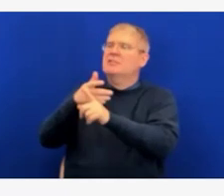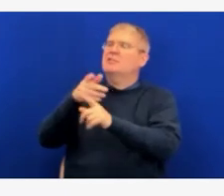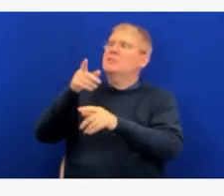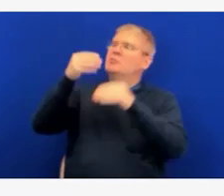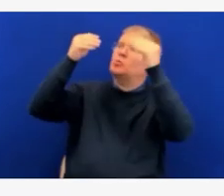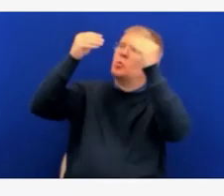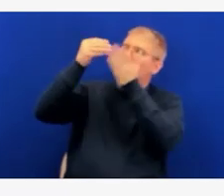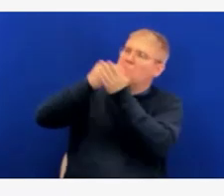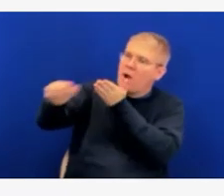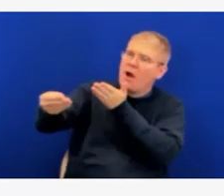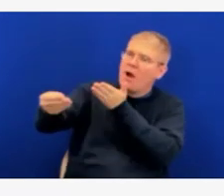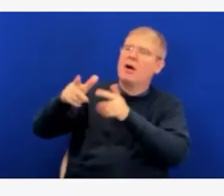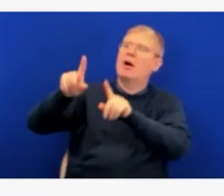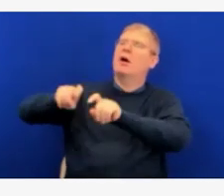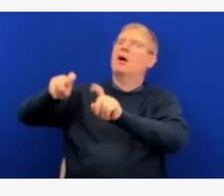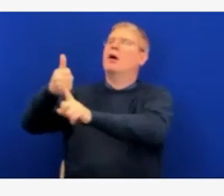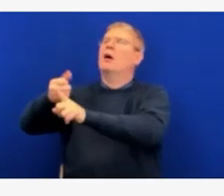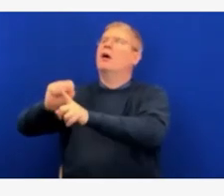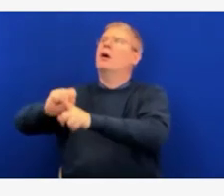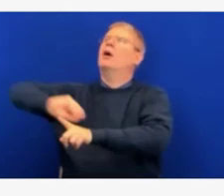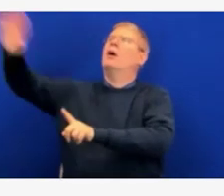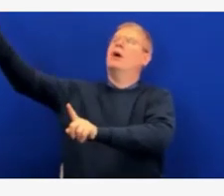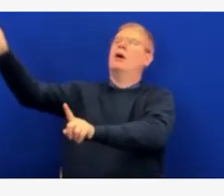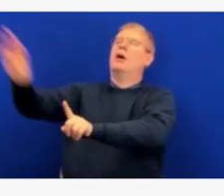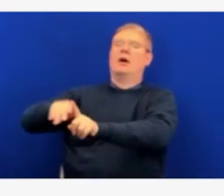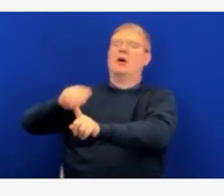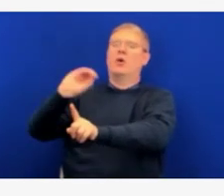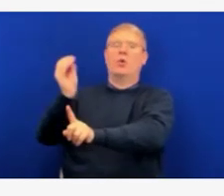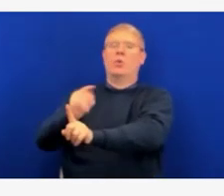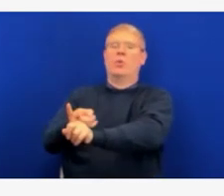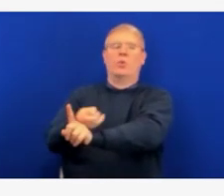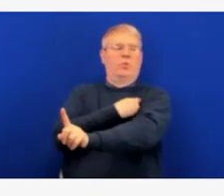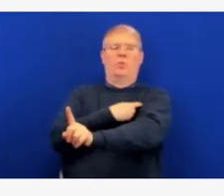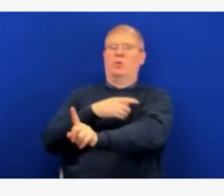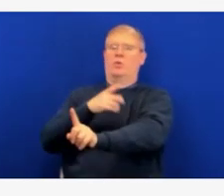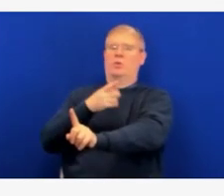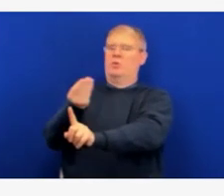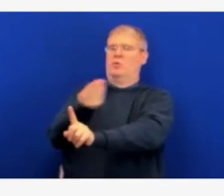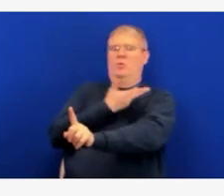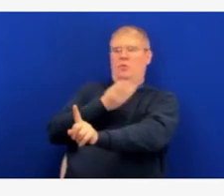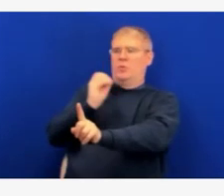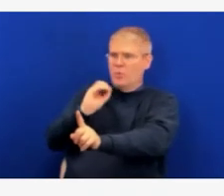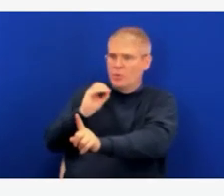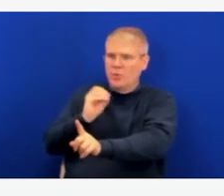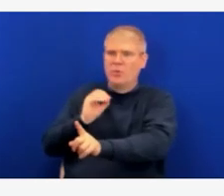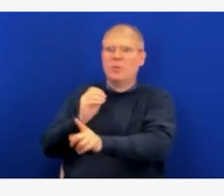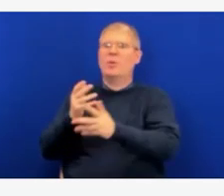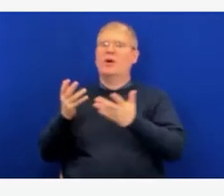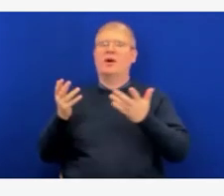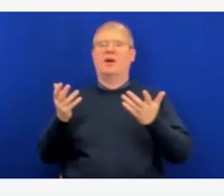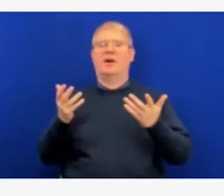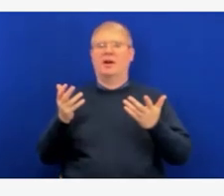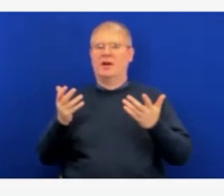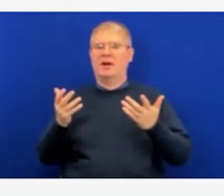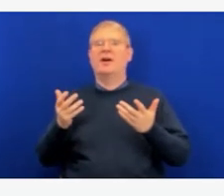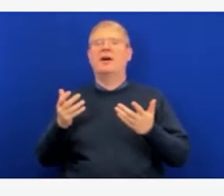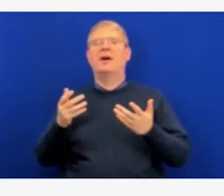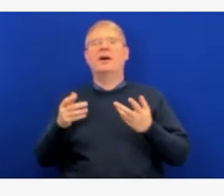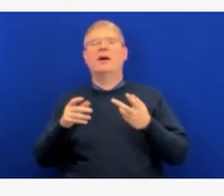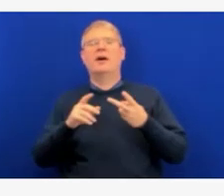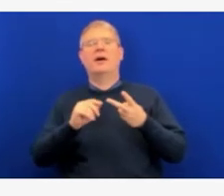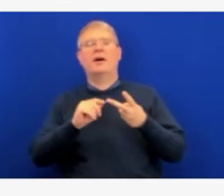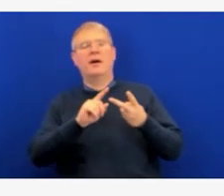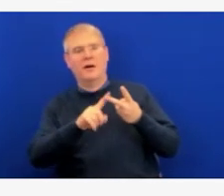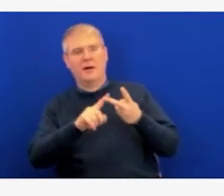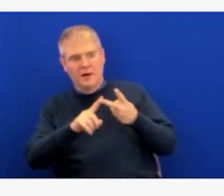sought any care. There are probably people who were asymptomatically infected, didn't know they were infected, and, you know, would have been